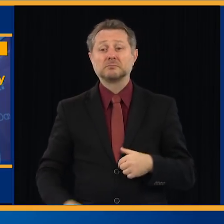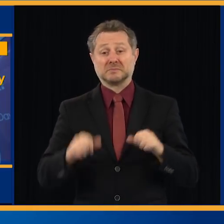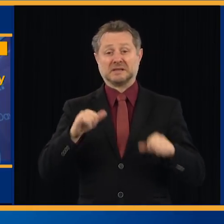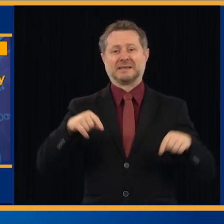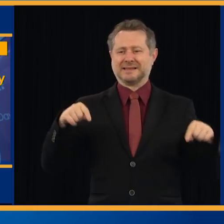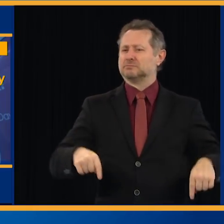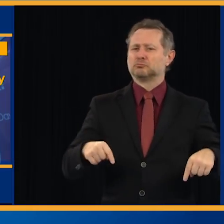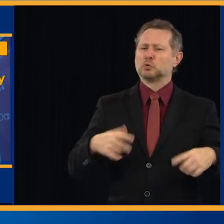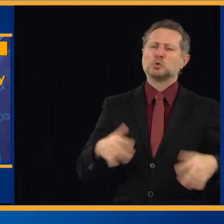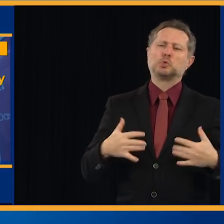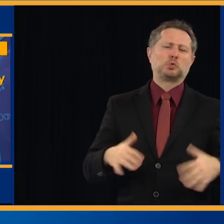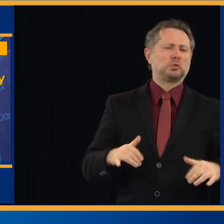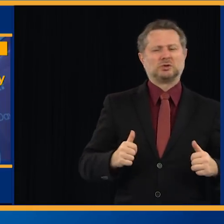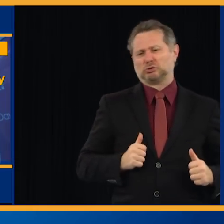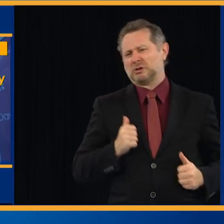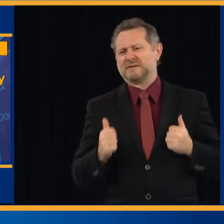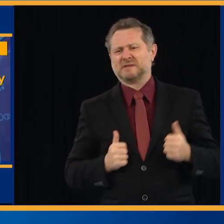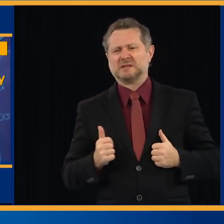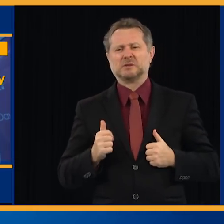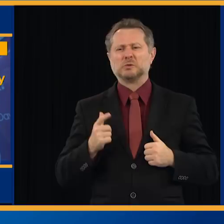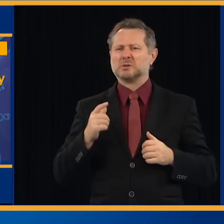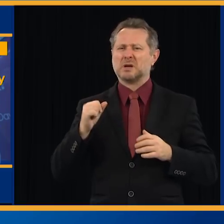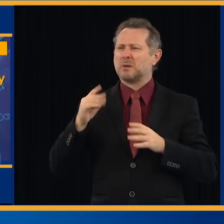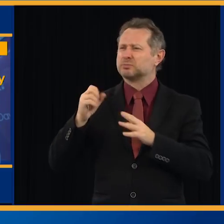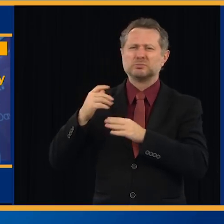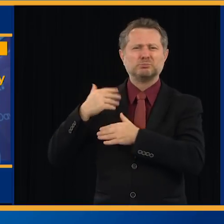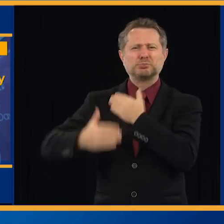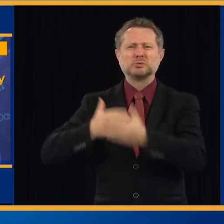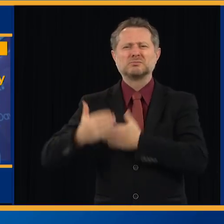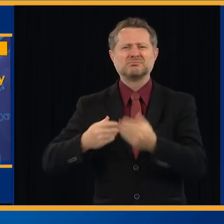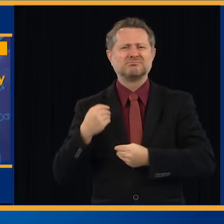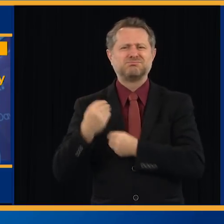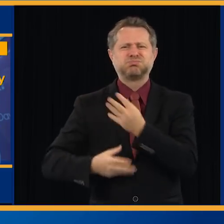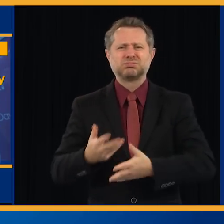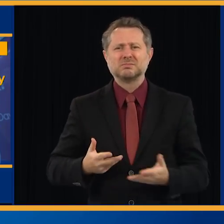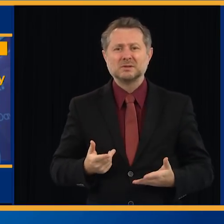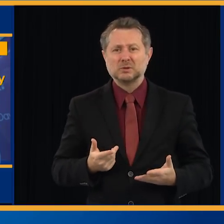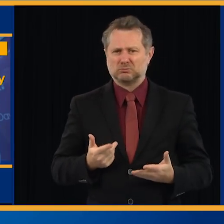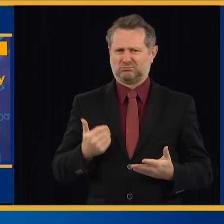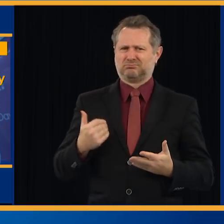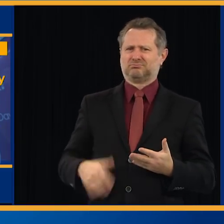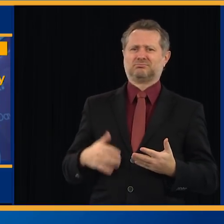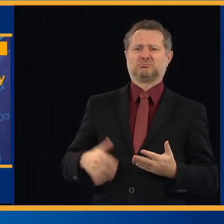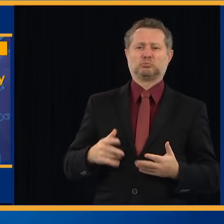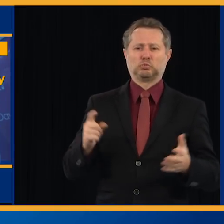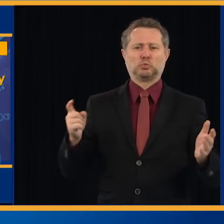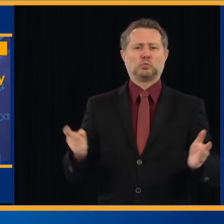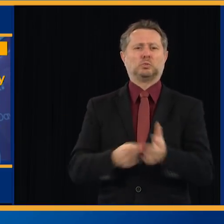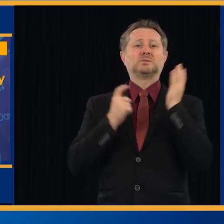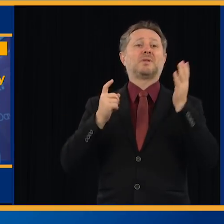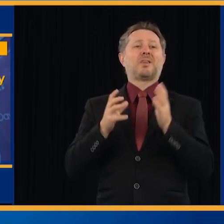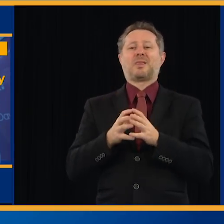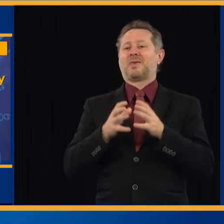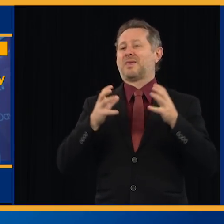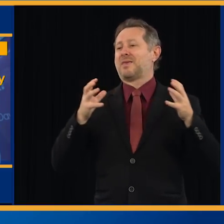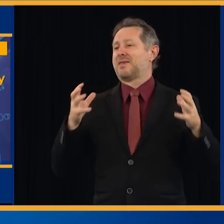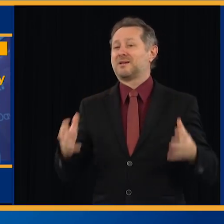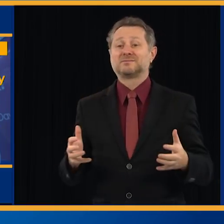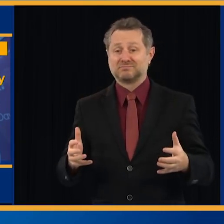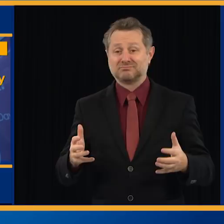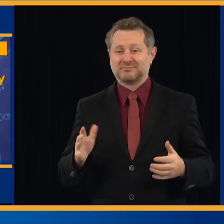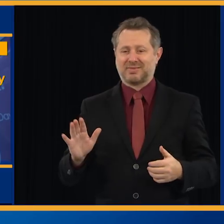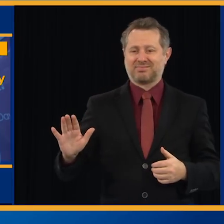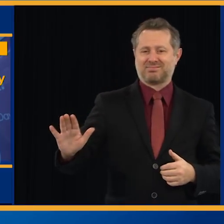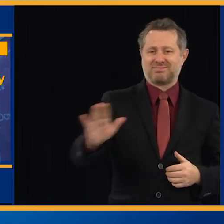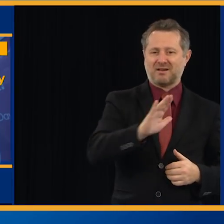anything that we've ever undertaken, and it's going to require a lot of extraordinary service and